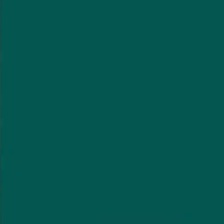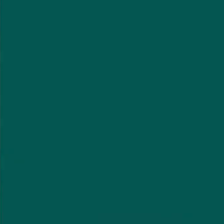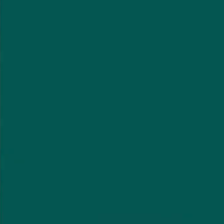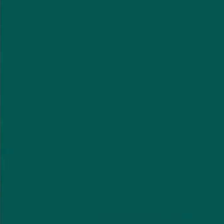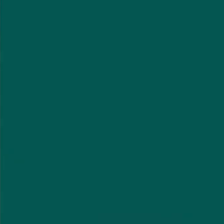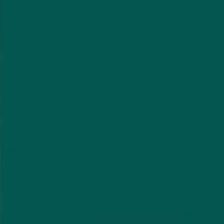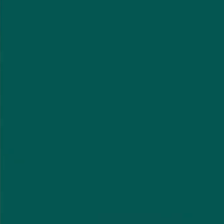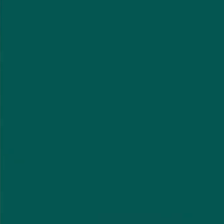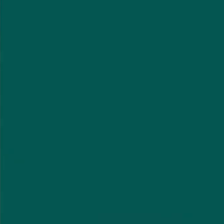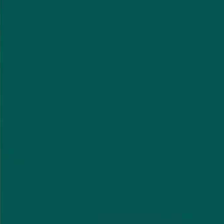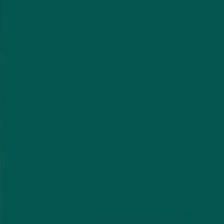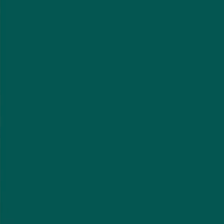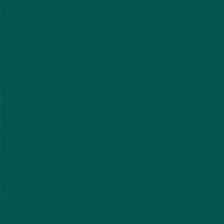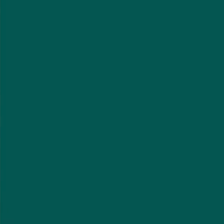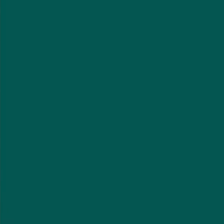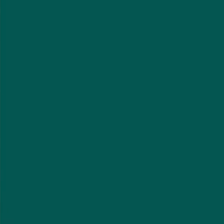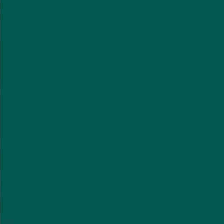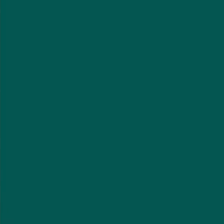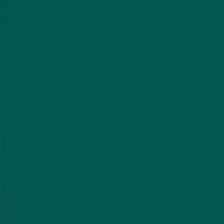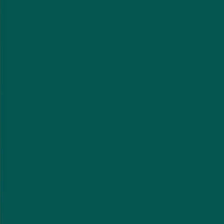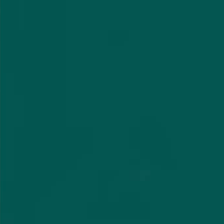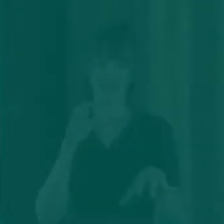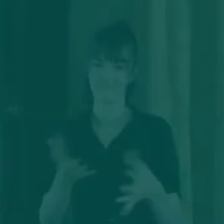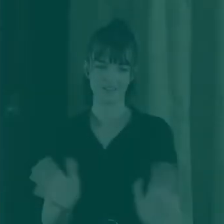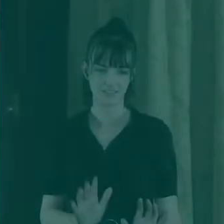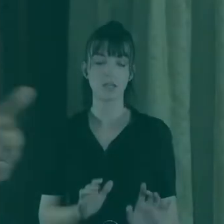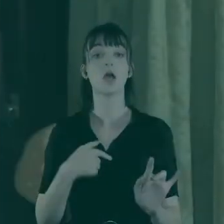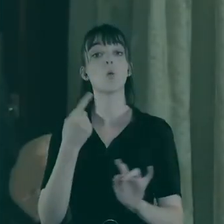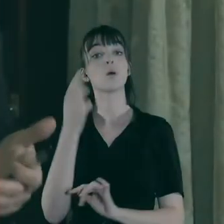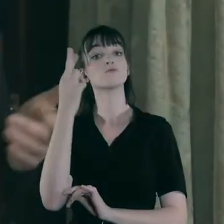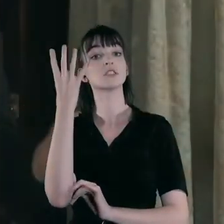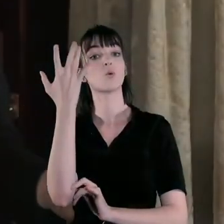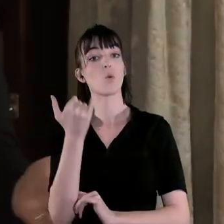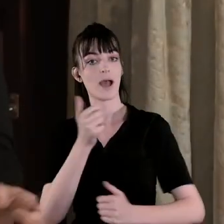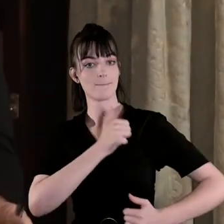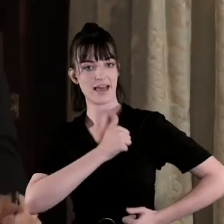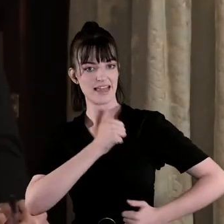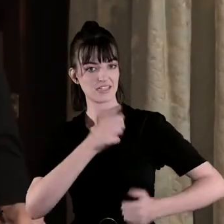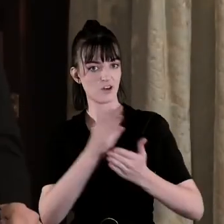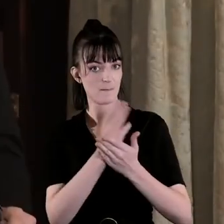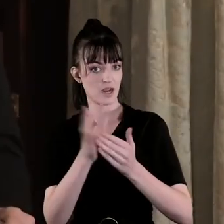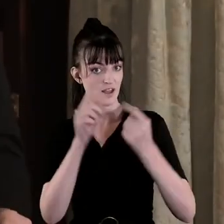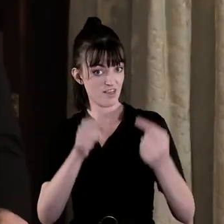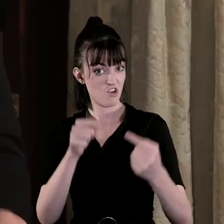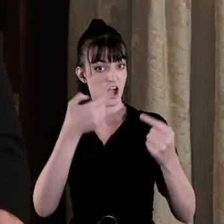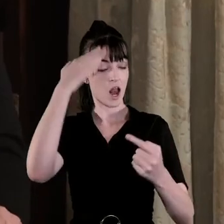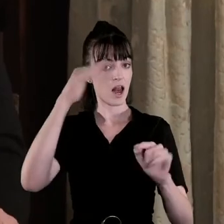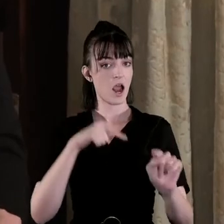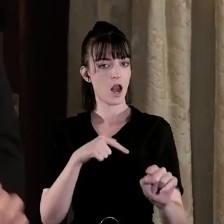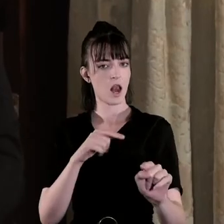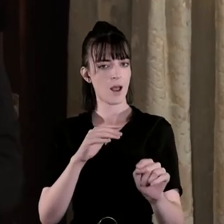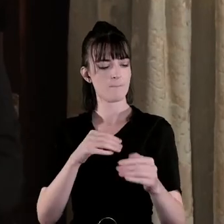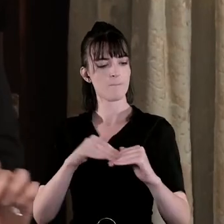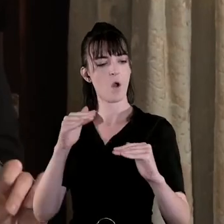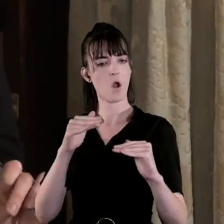recognised by the peace conference and I think that's one of the reasons why the military dimension of the struggle back in Ireland becomes more